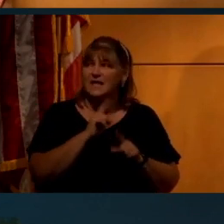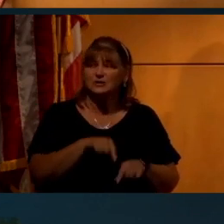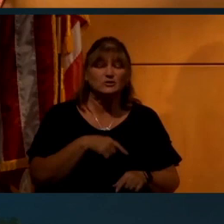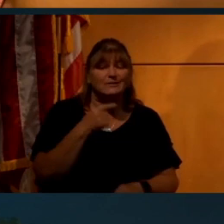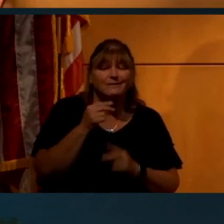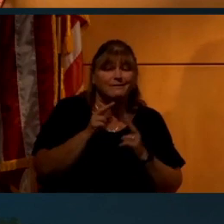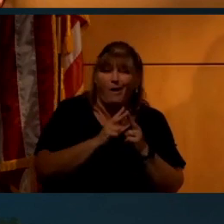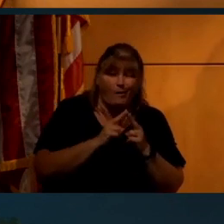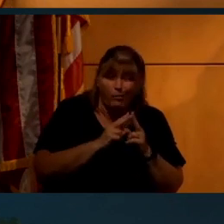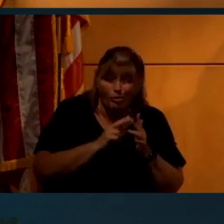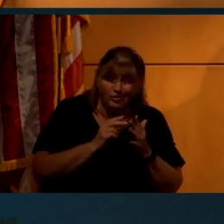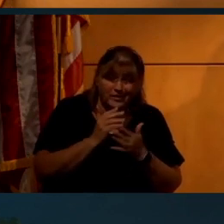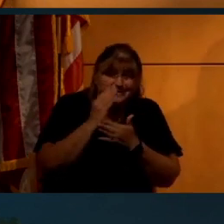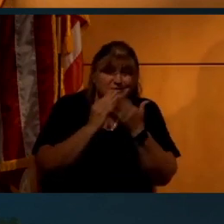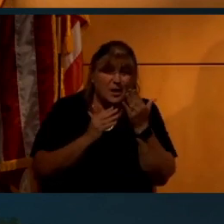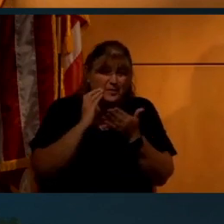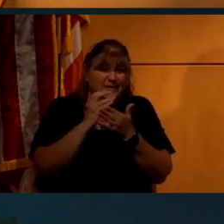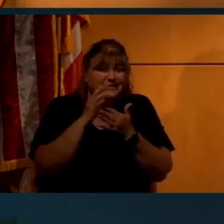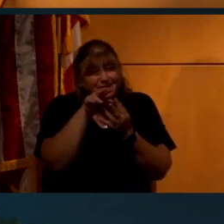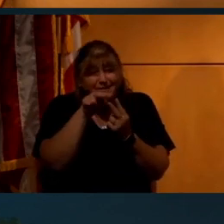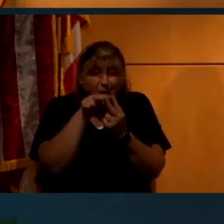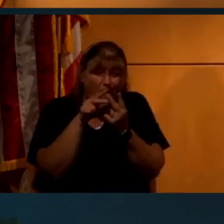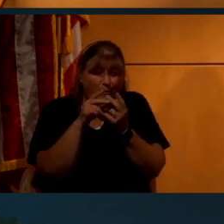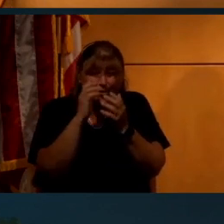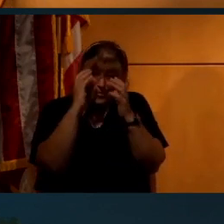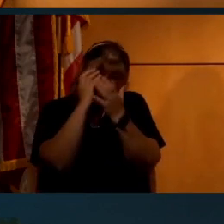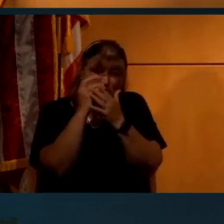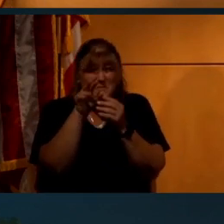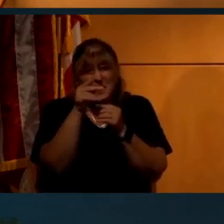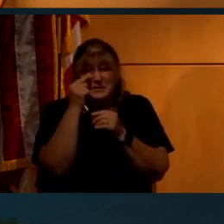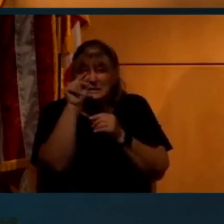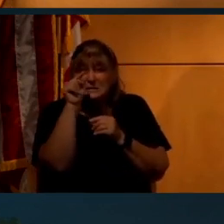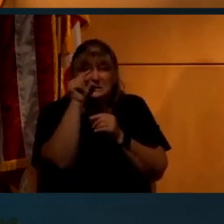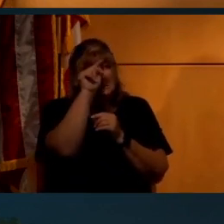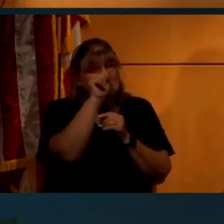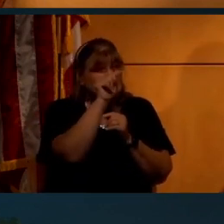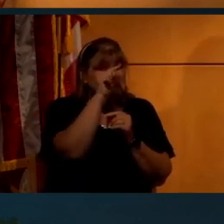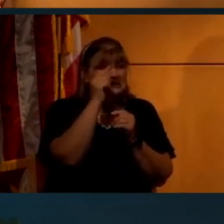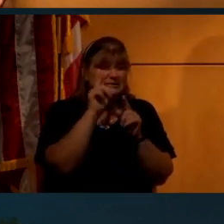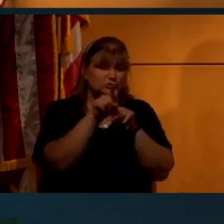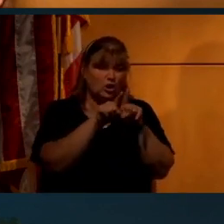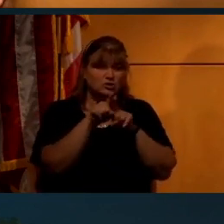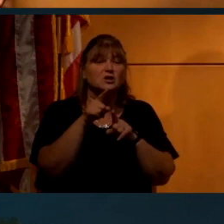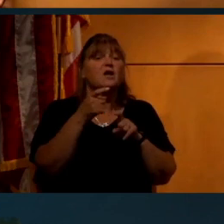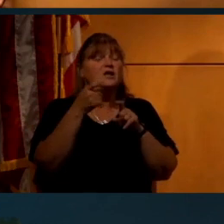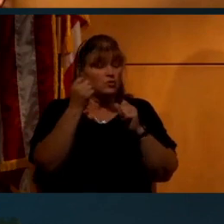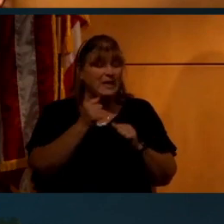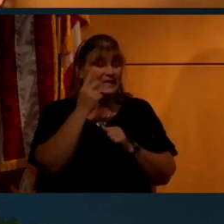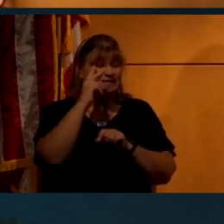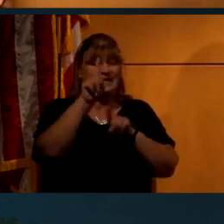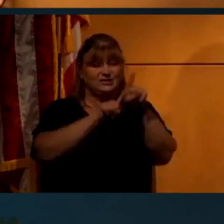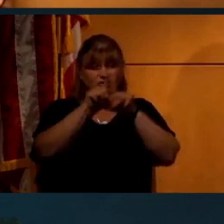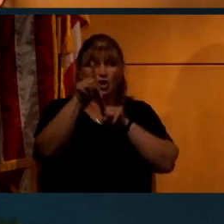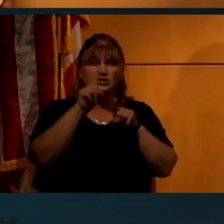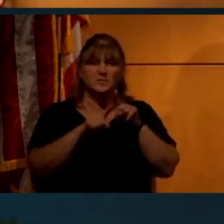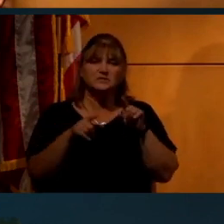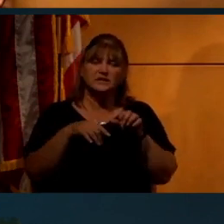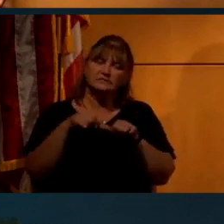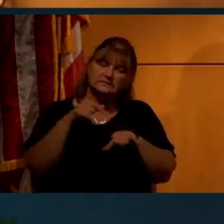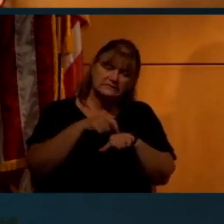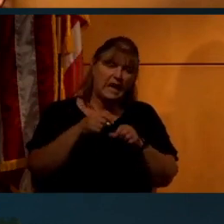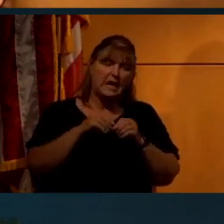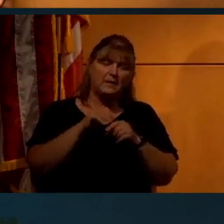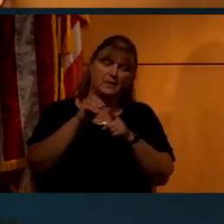in some of the images. You can kind of see stars in them. Now, you can see stars from space. But again, you have to take a time